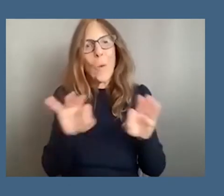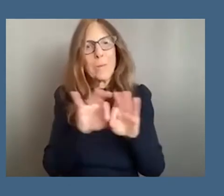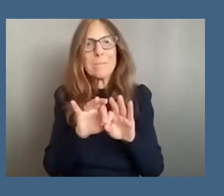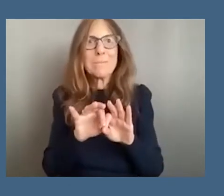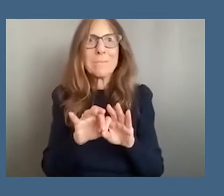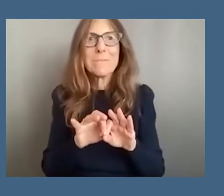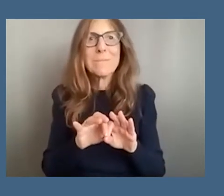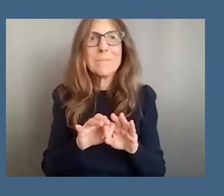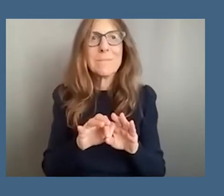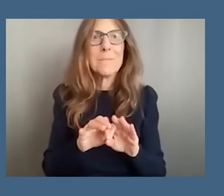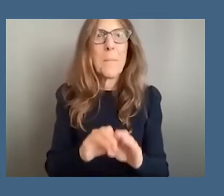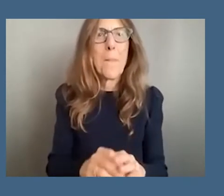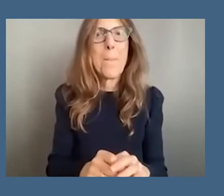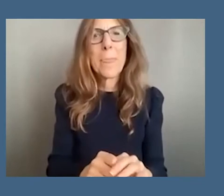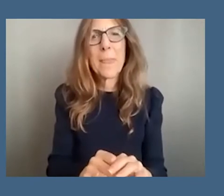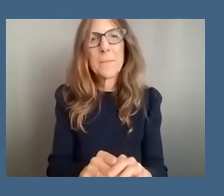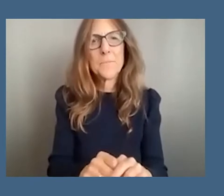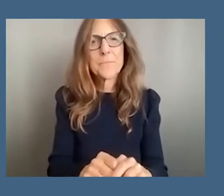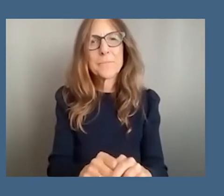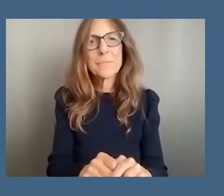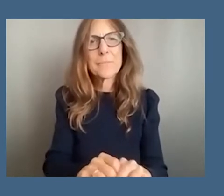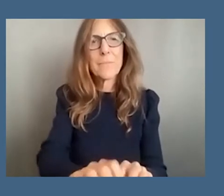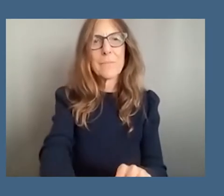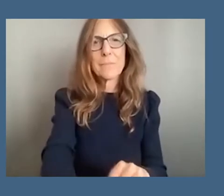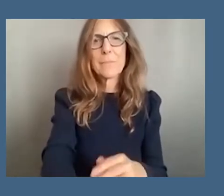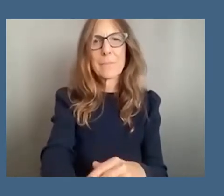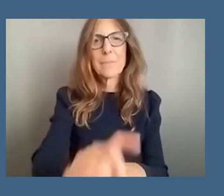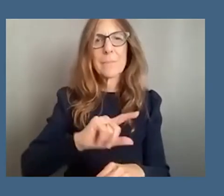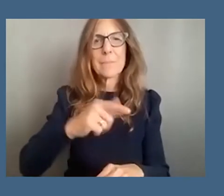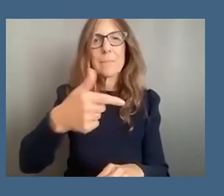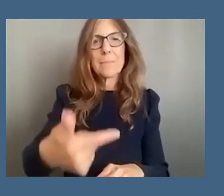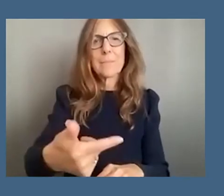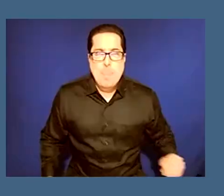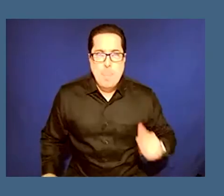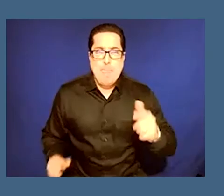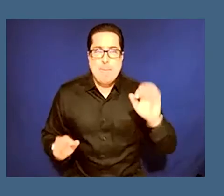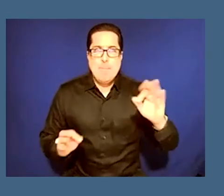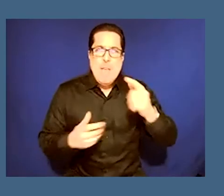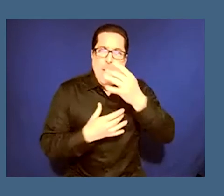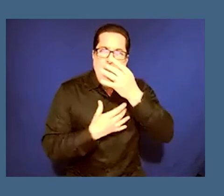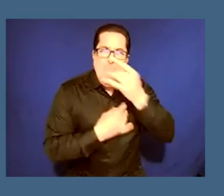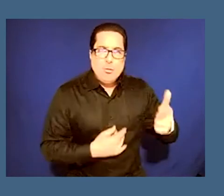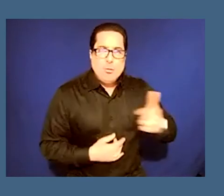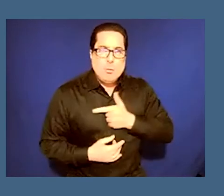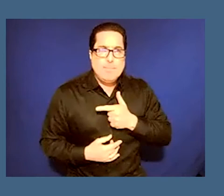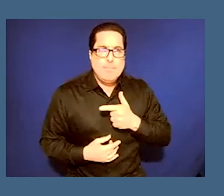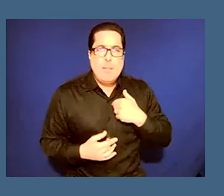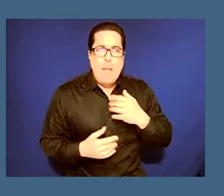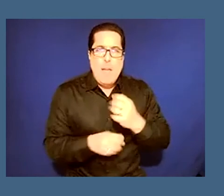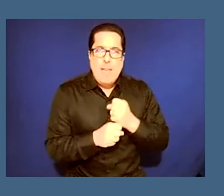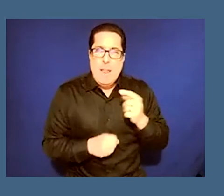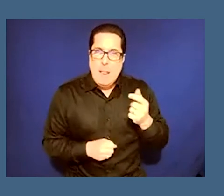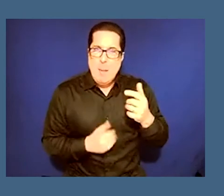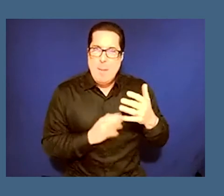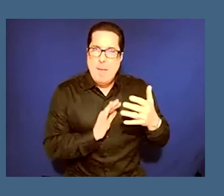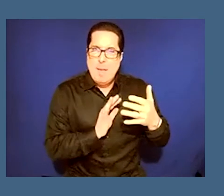i i come back i think i get a little bit of reverberation when i speak and your mic